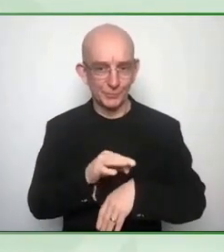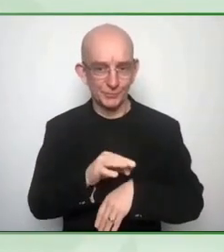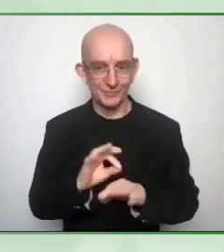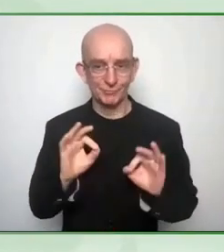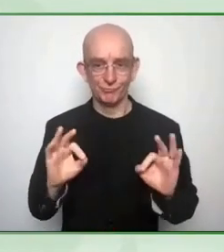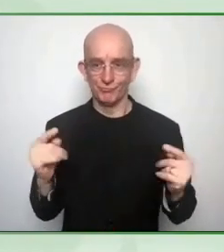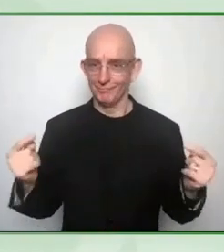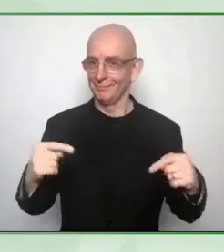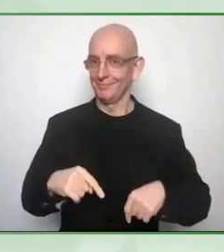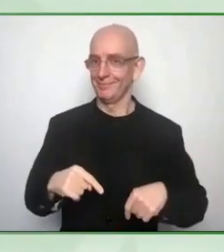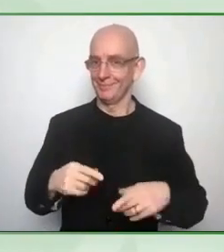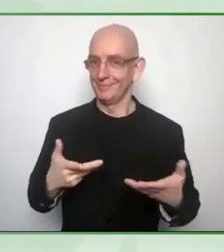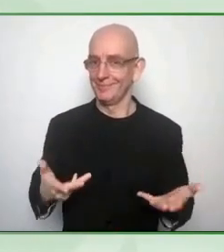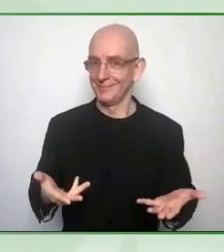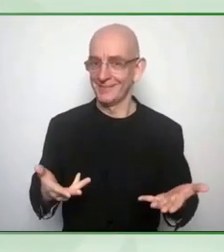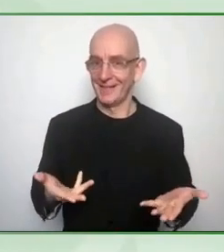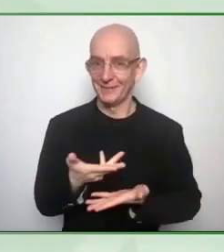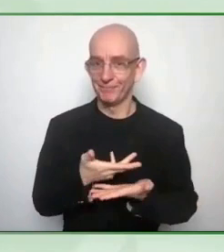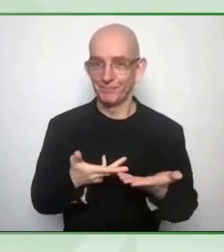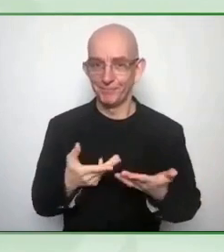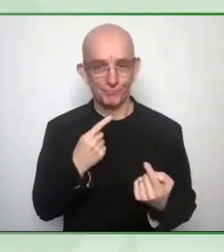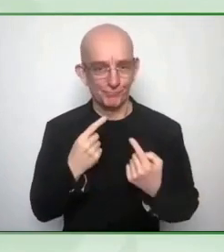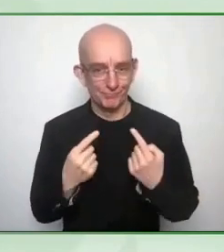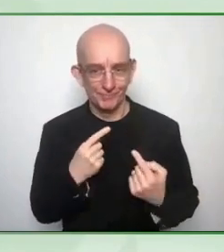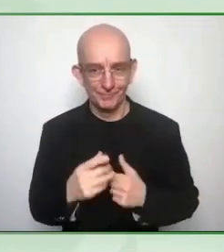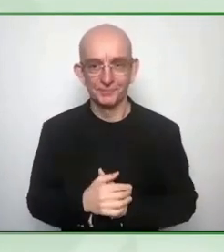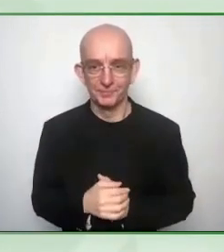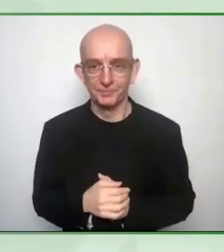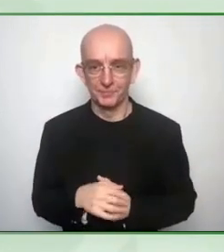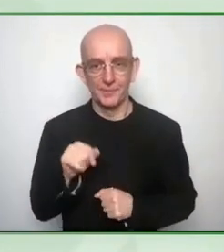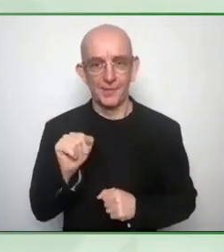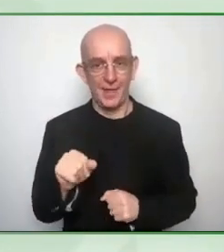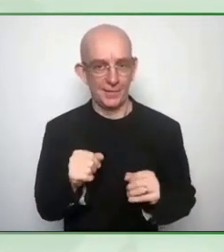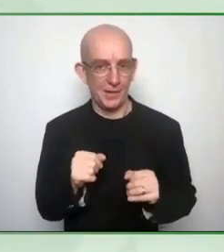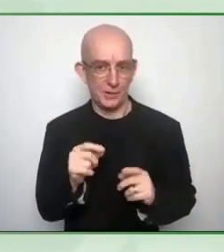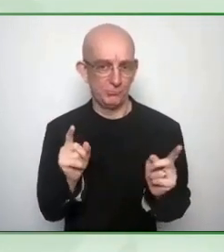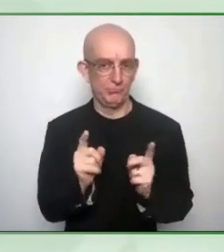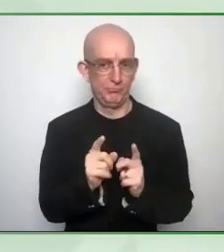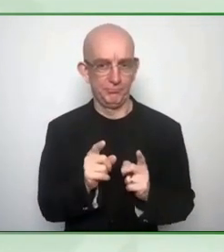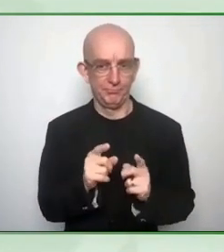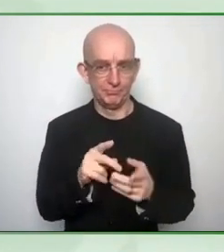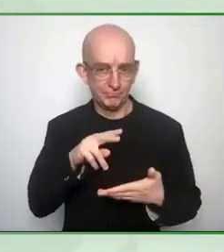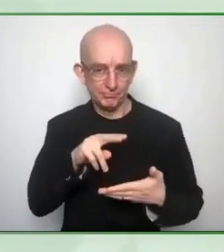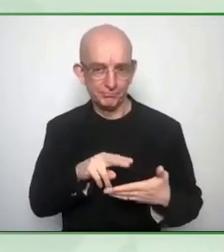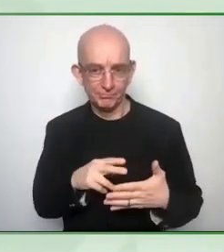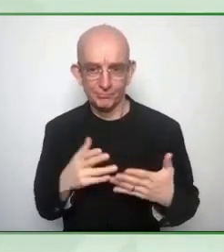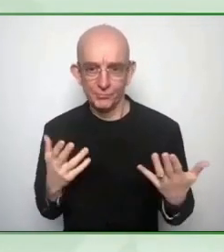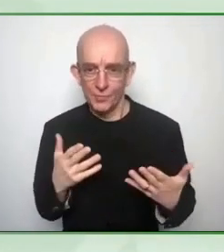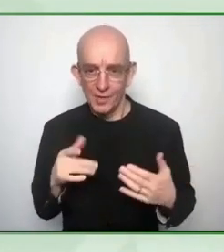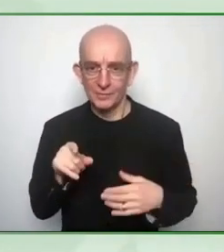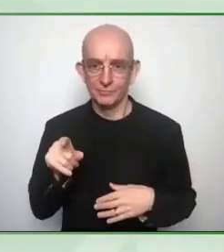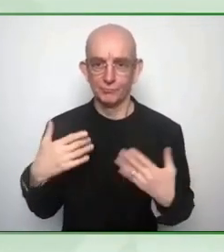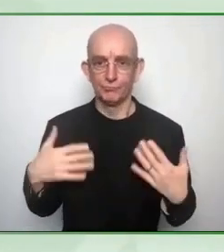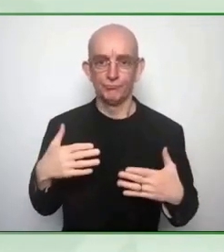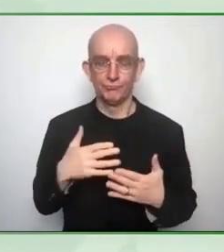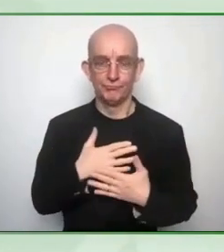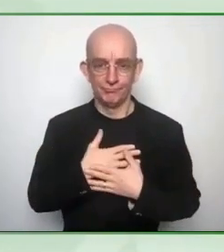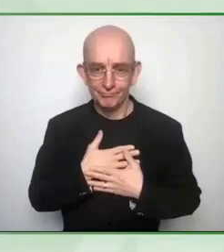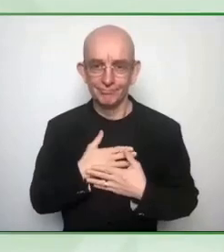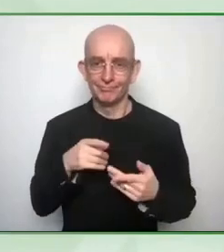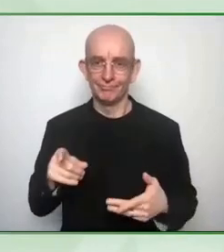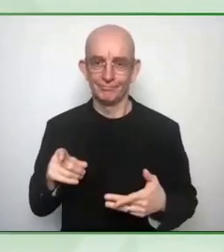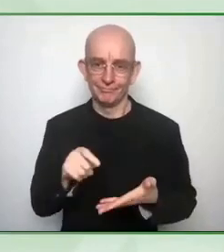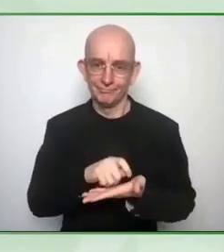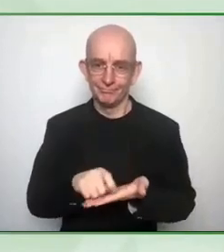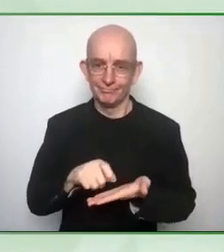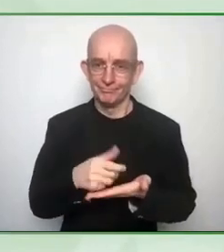so that really our guests uh understand uh who we're talking here today with so dr rajiv kumar is vice chairman of